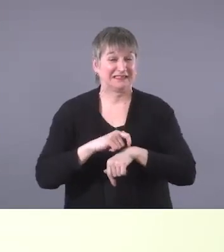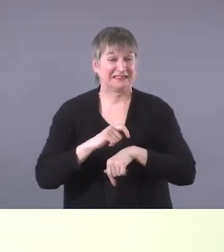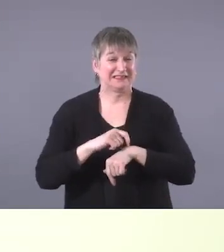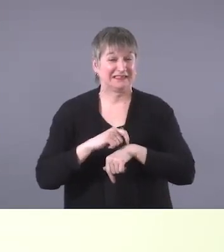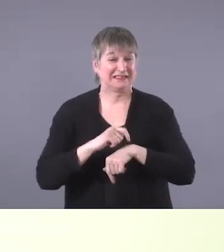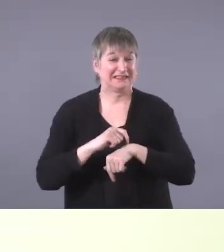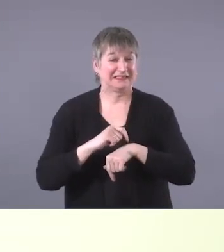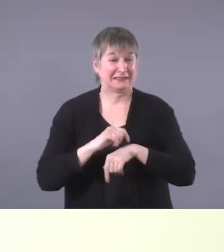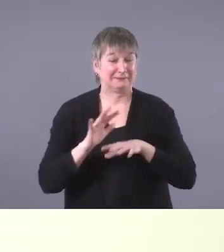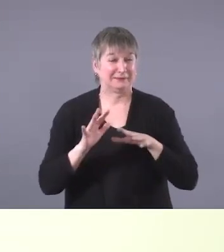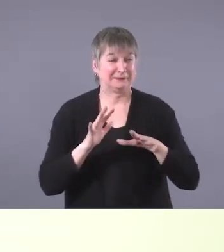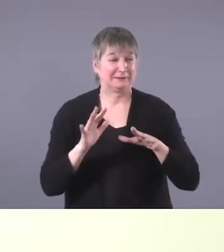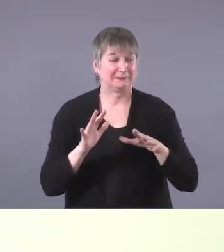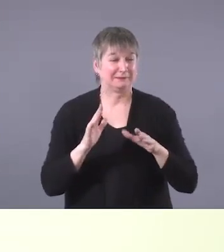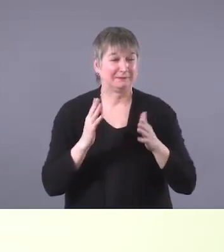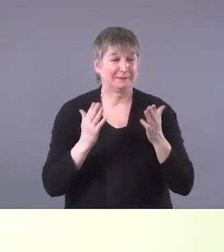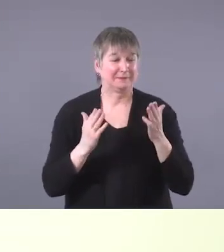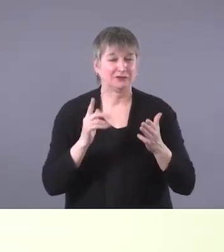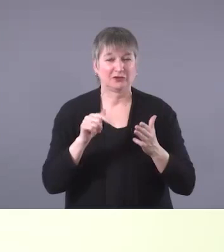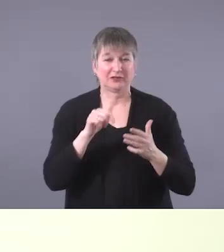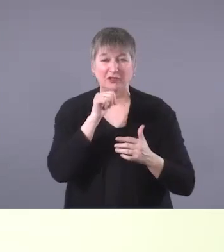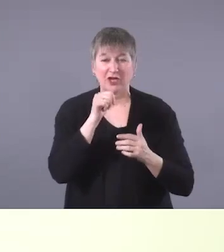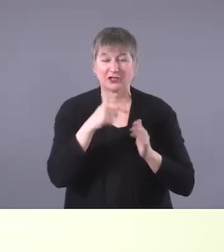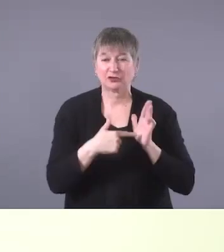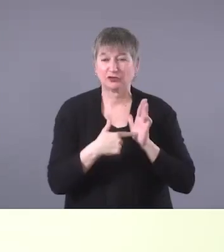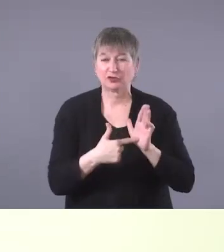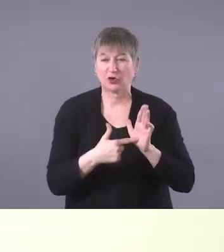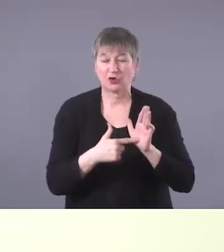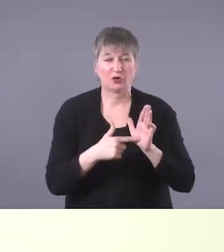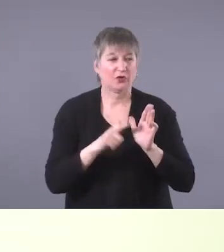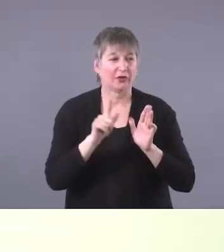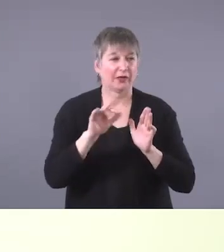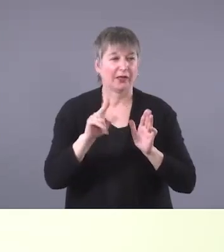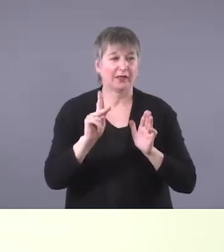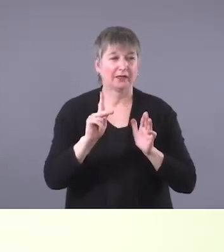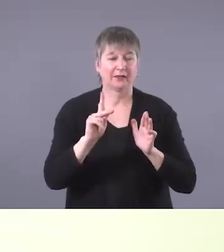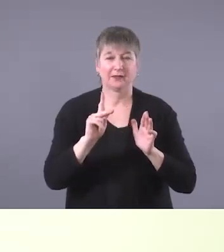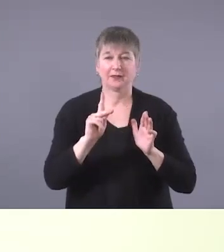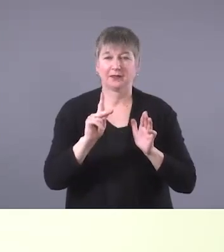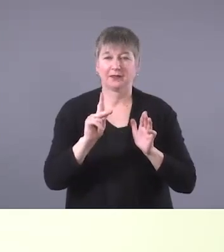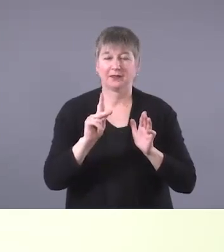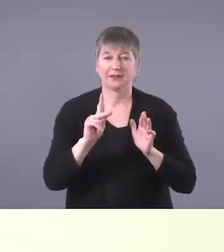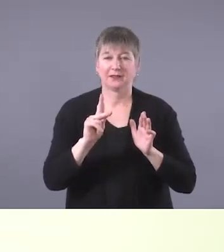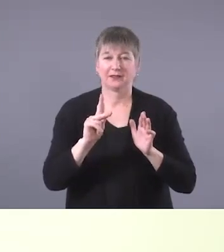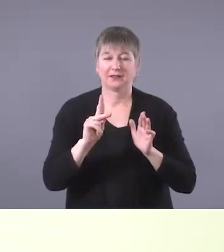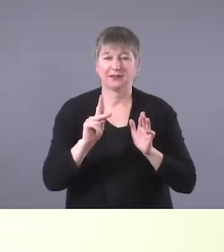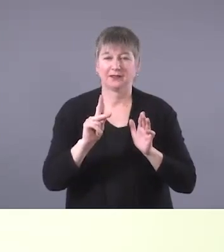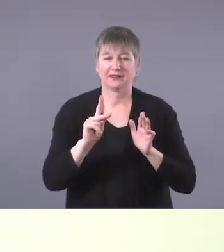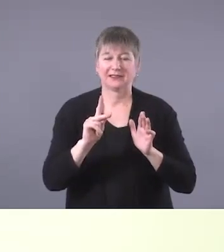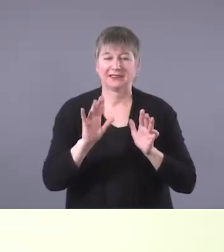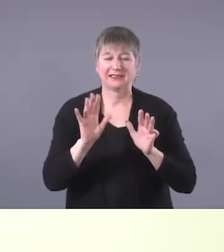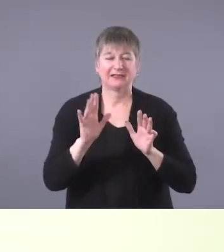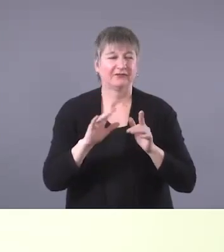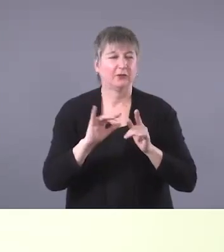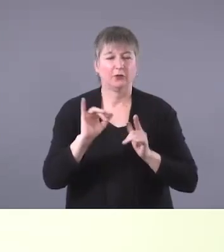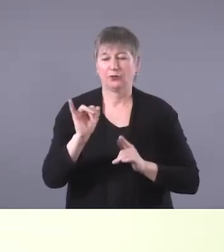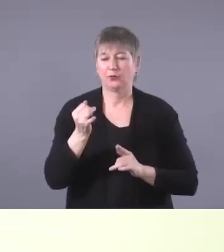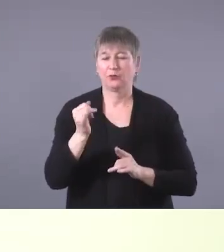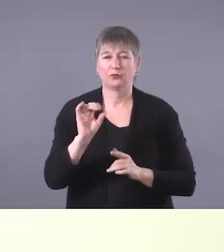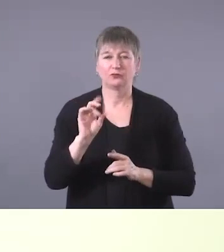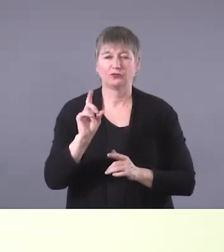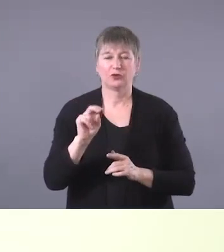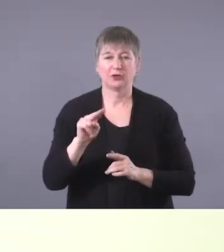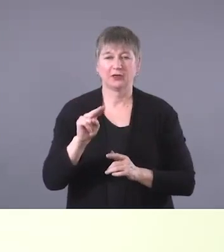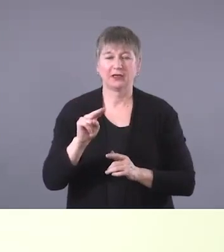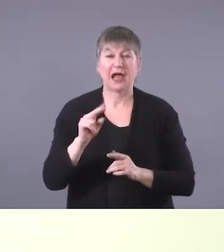should maybe not right now, uh, show this link to Jordan's principle, um, the, the facts. I would